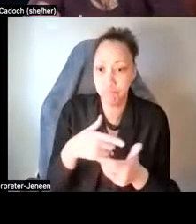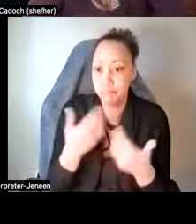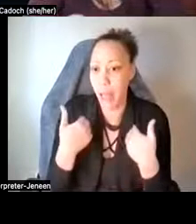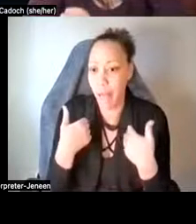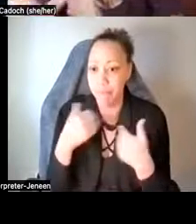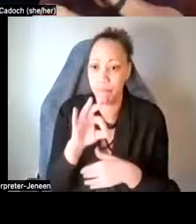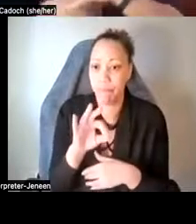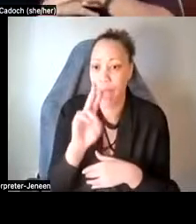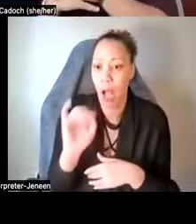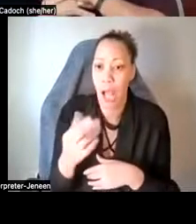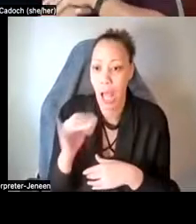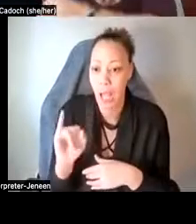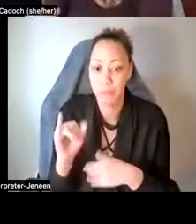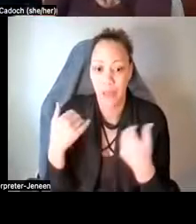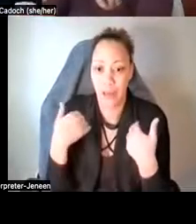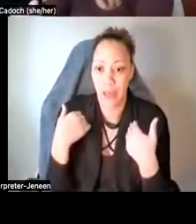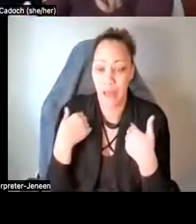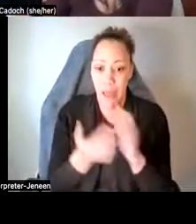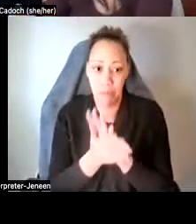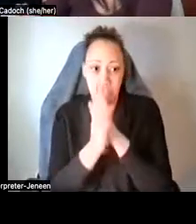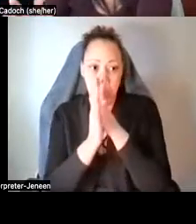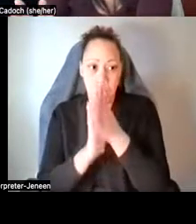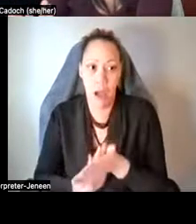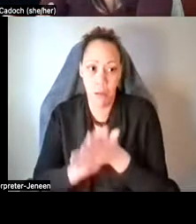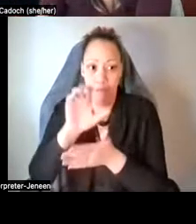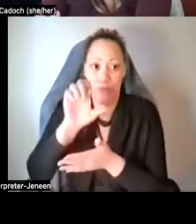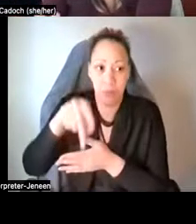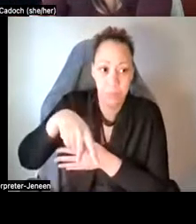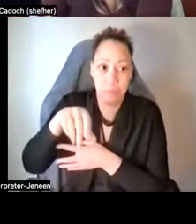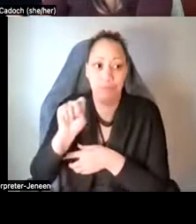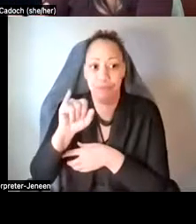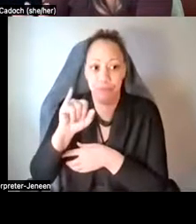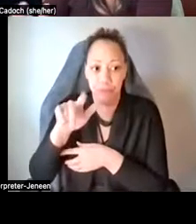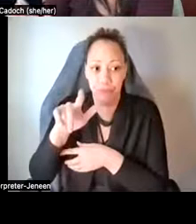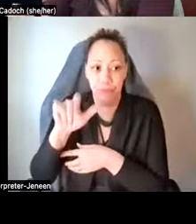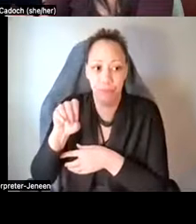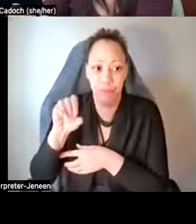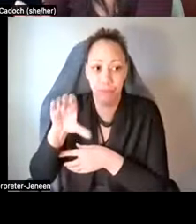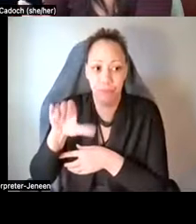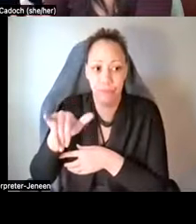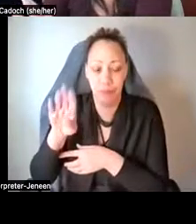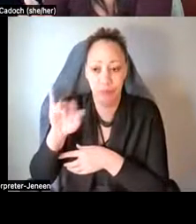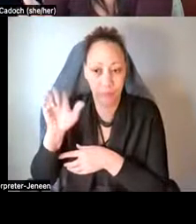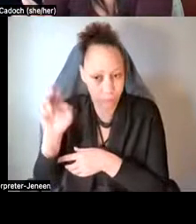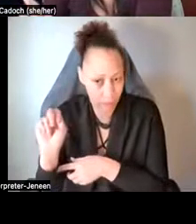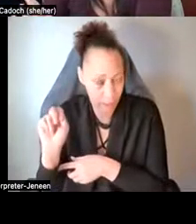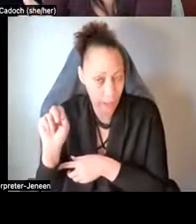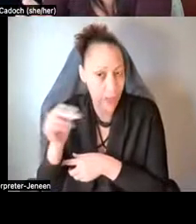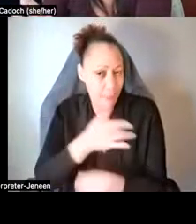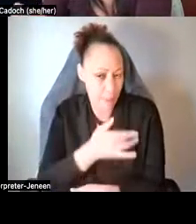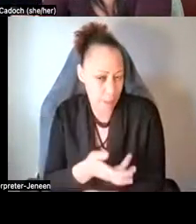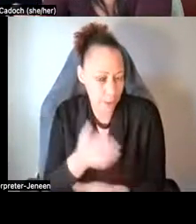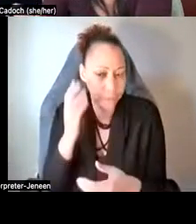psilocybin, um, which turns into psilocin upon ingestion. Um, typically you'll experience some, uh,